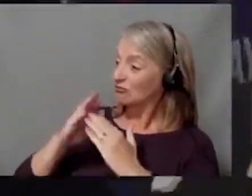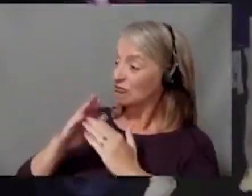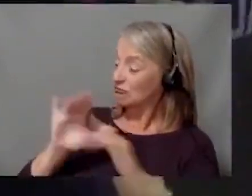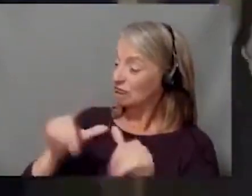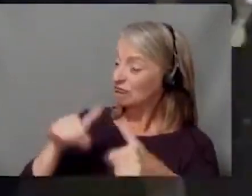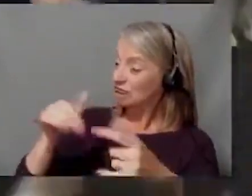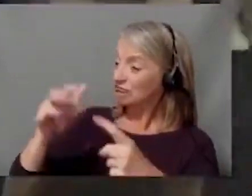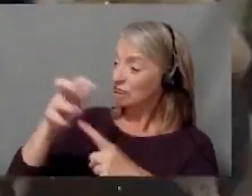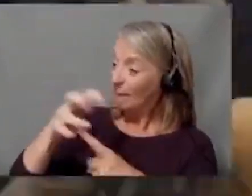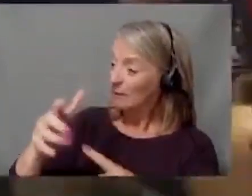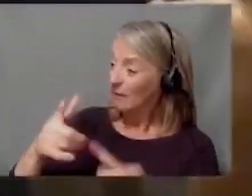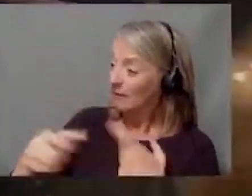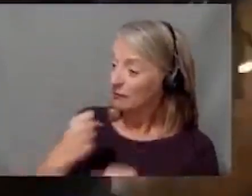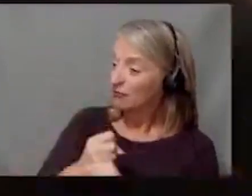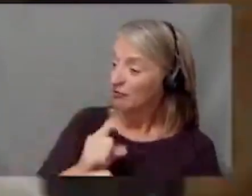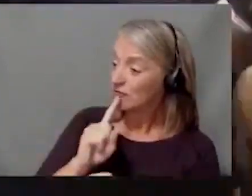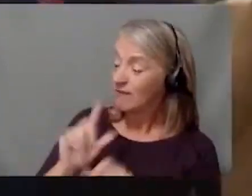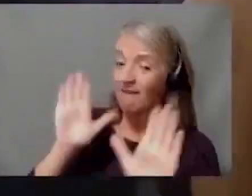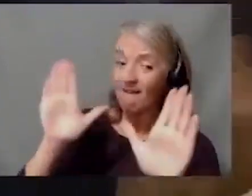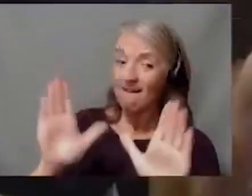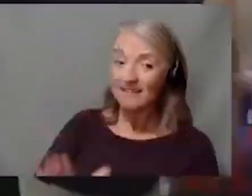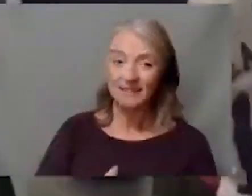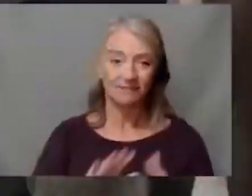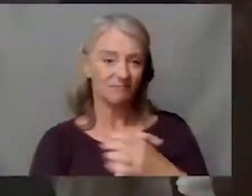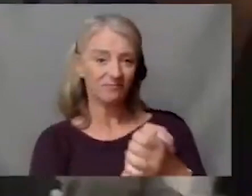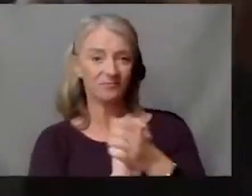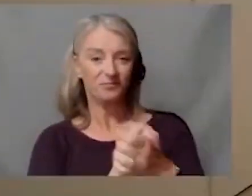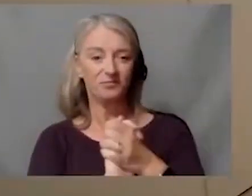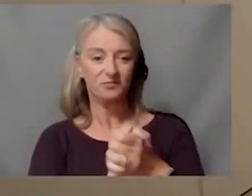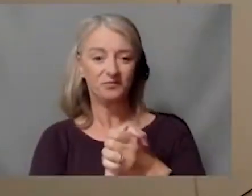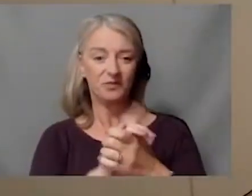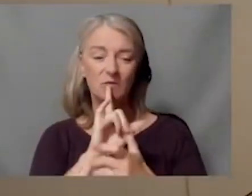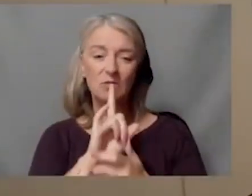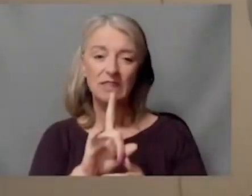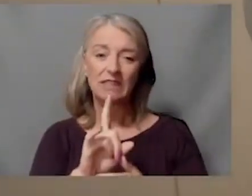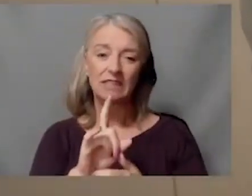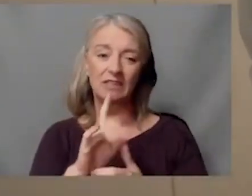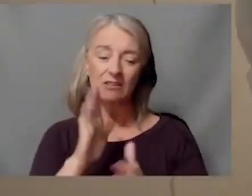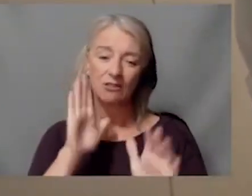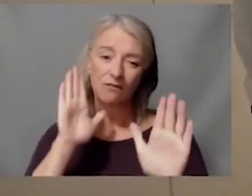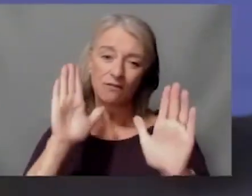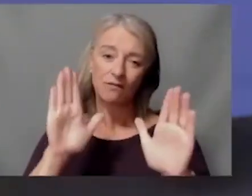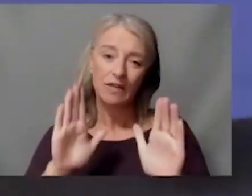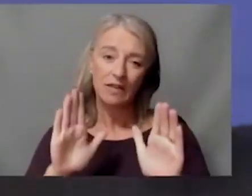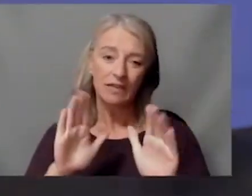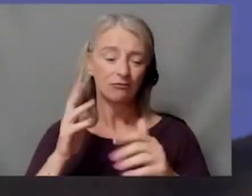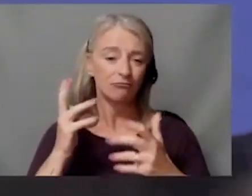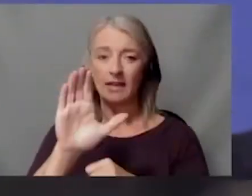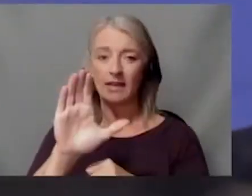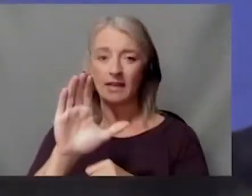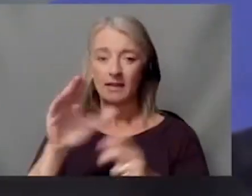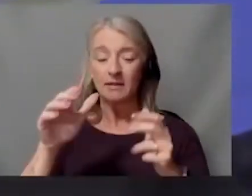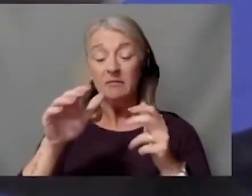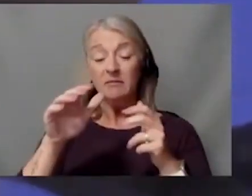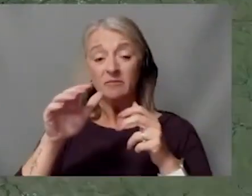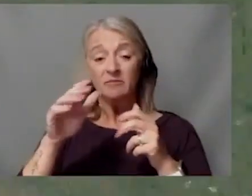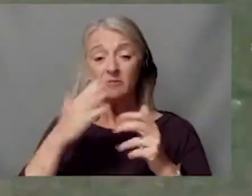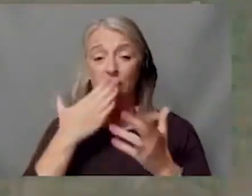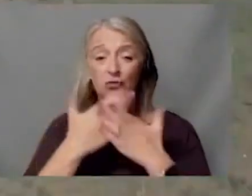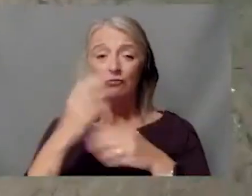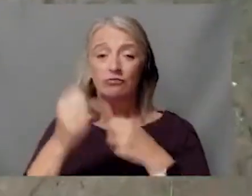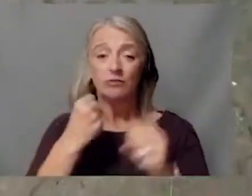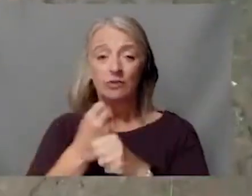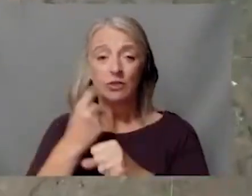This has really been a banner year for the University of Kansas. A banner year indeed. And congratulations again.